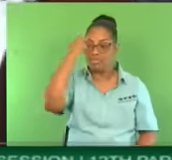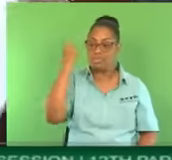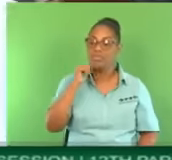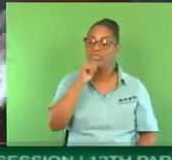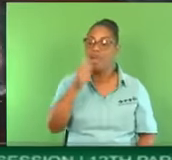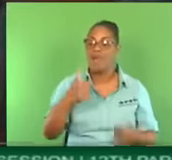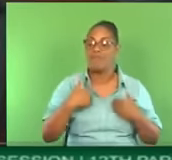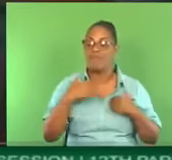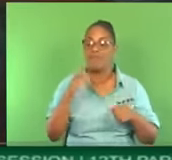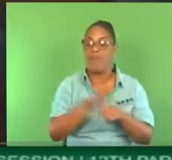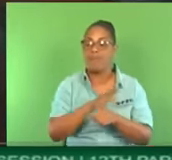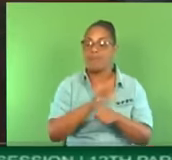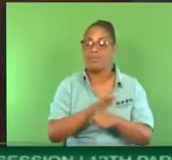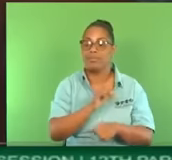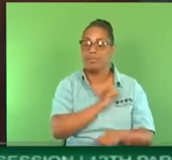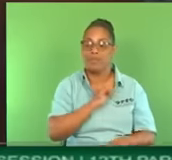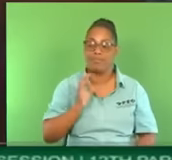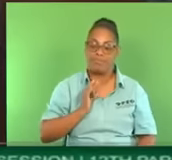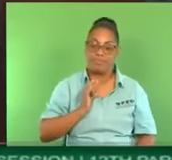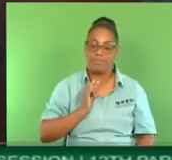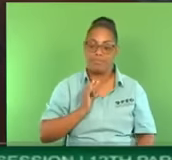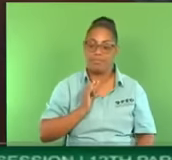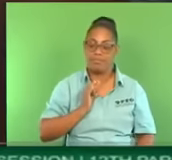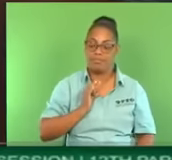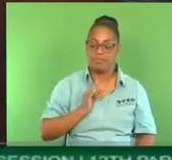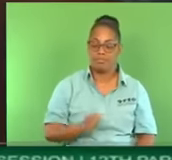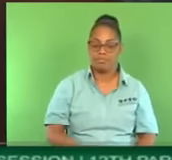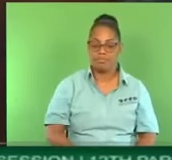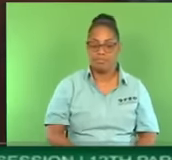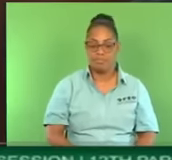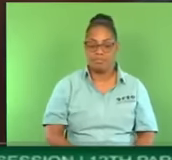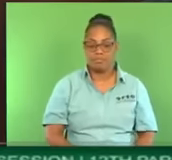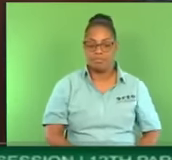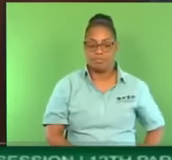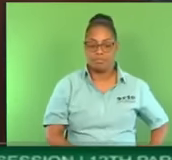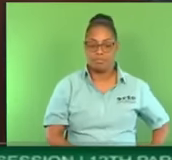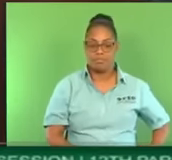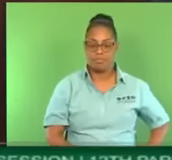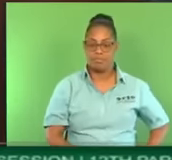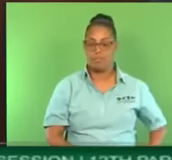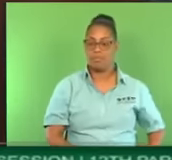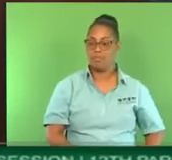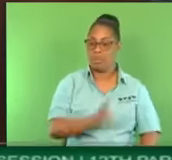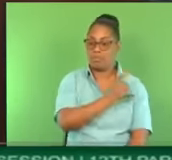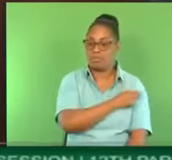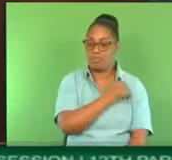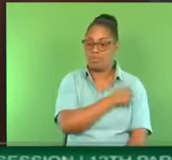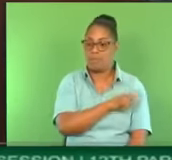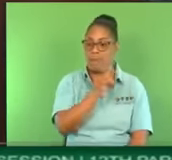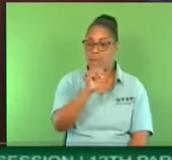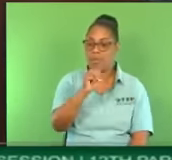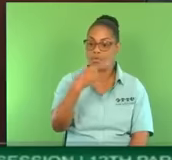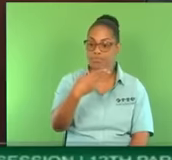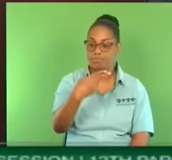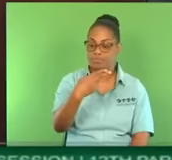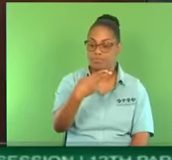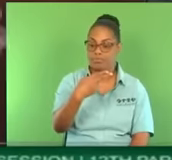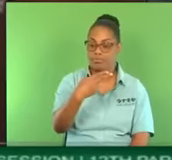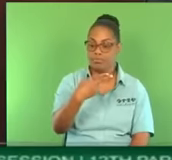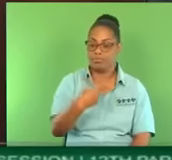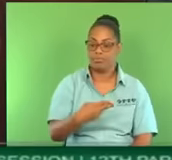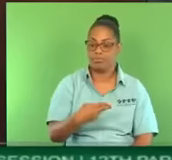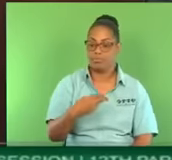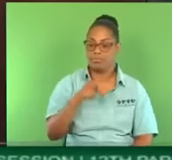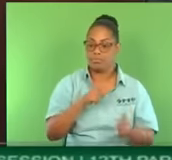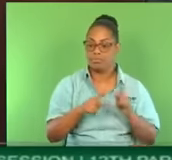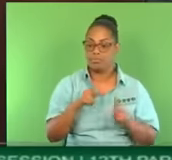resource of the health sector to provide that. Madam Speaker, in Mount Hope, the relatives of patients tell me they